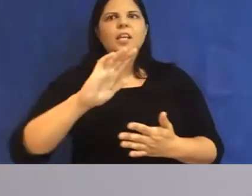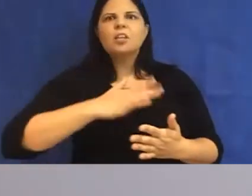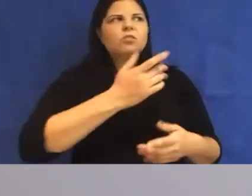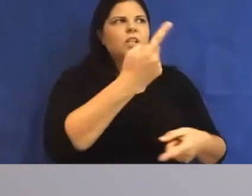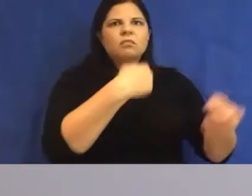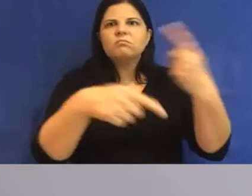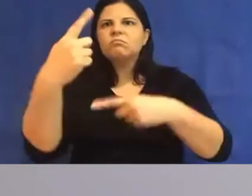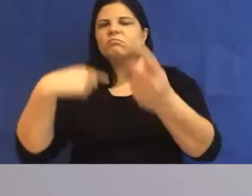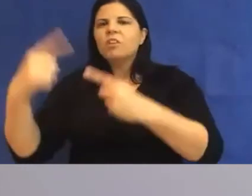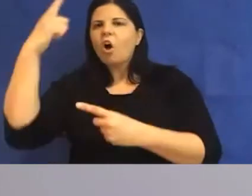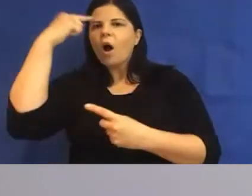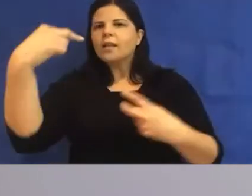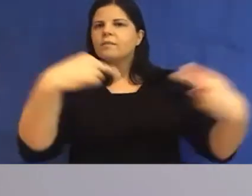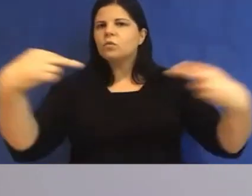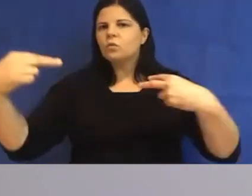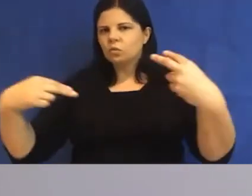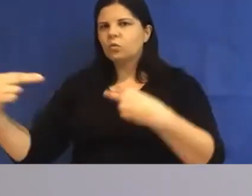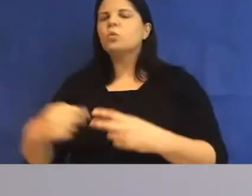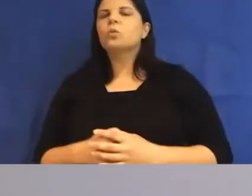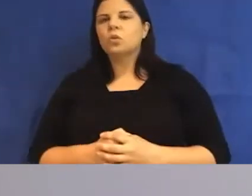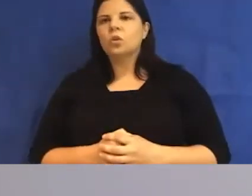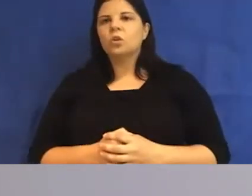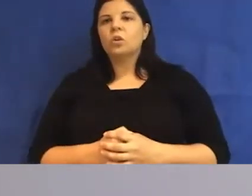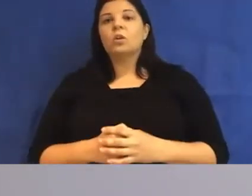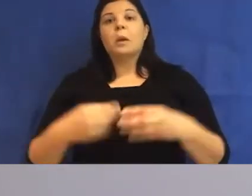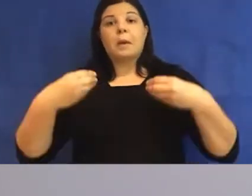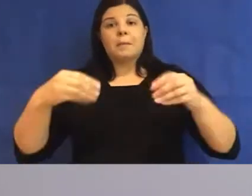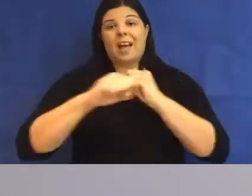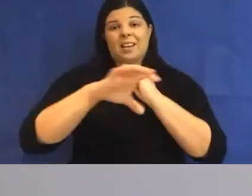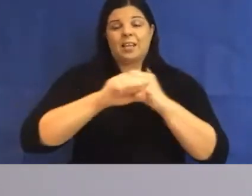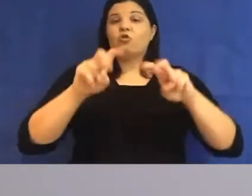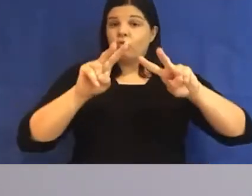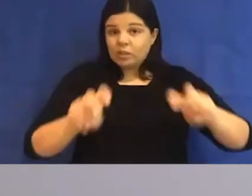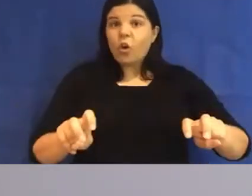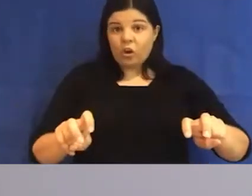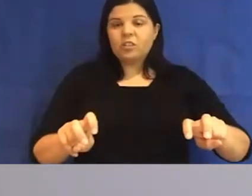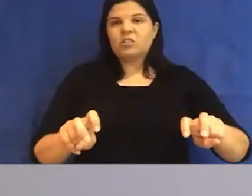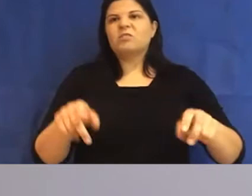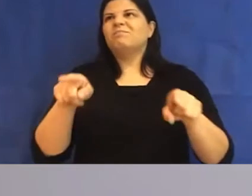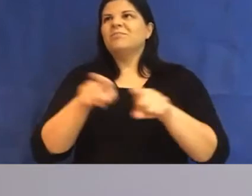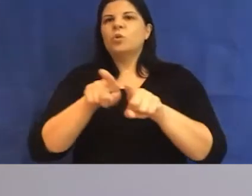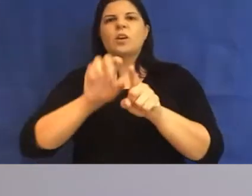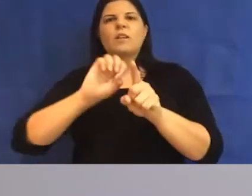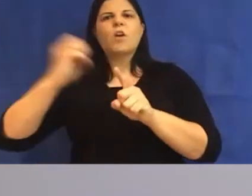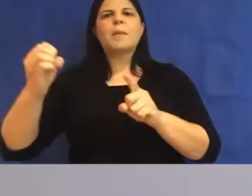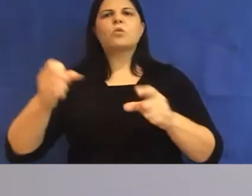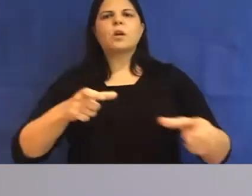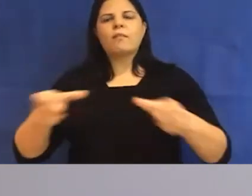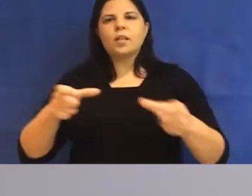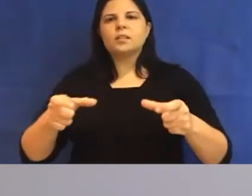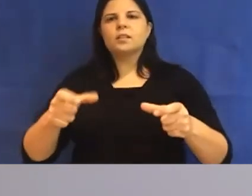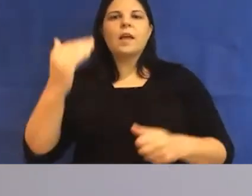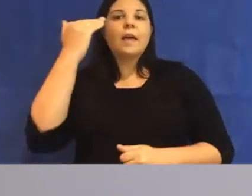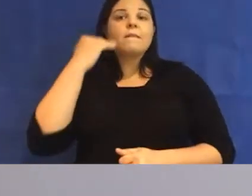In this issue, connecting topics from marketing research in Francis Arne's brilliant piece to environmental governance, feminism and colonialism,